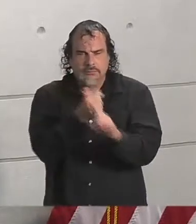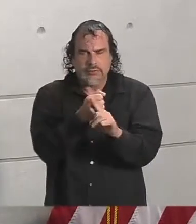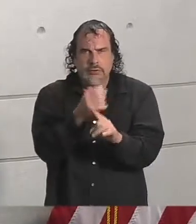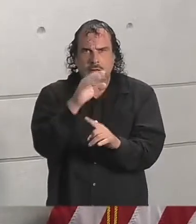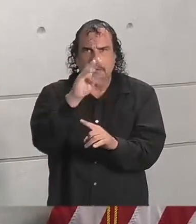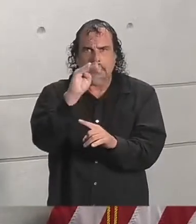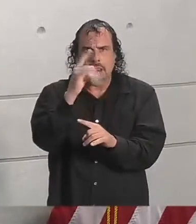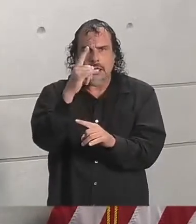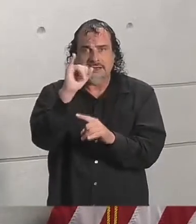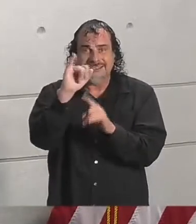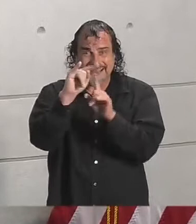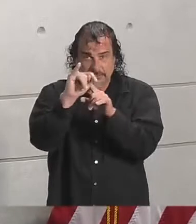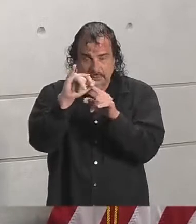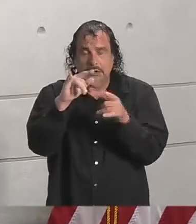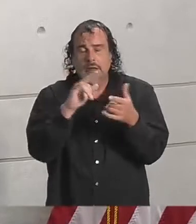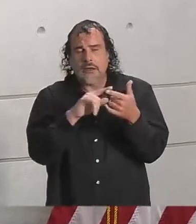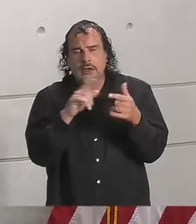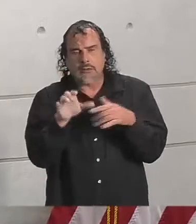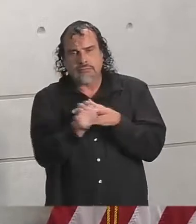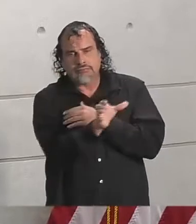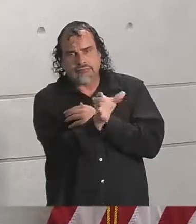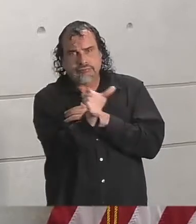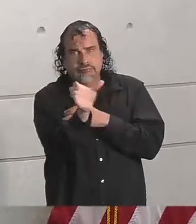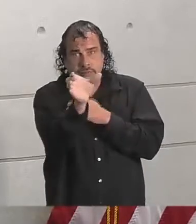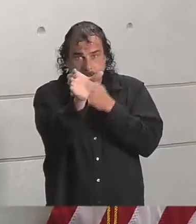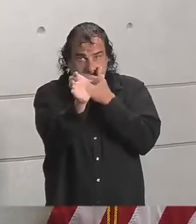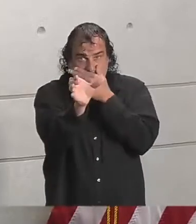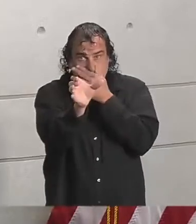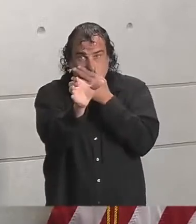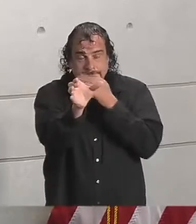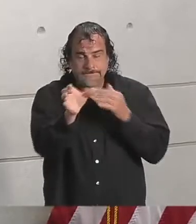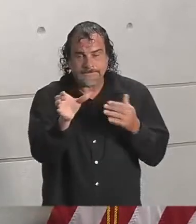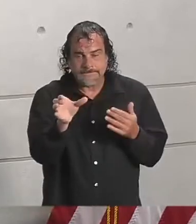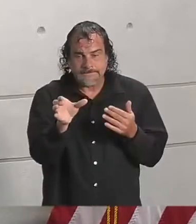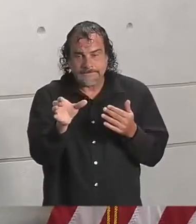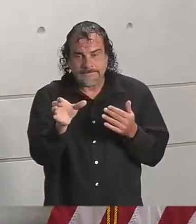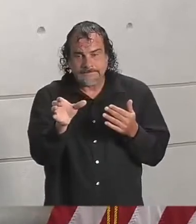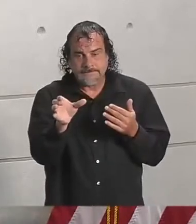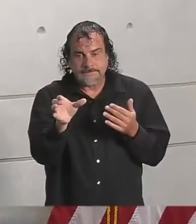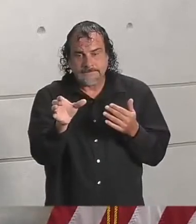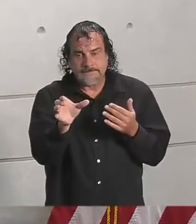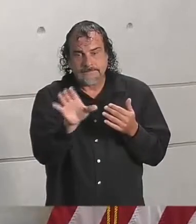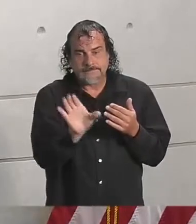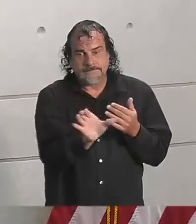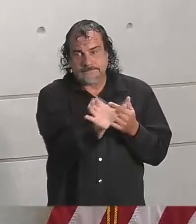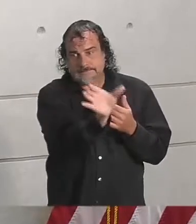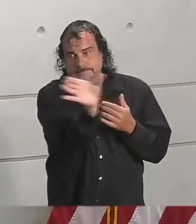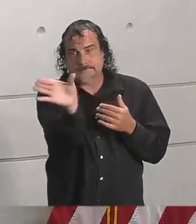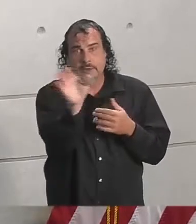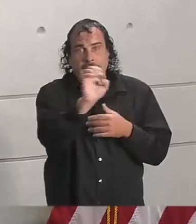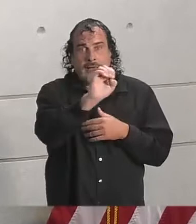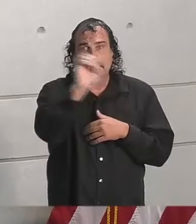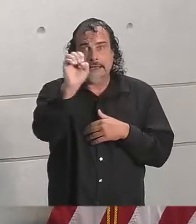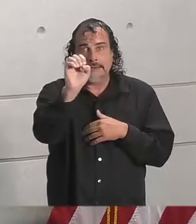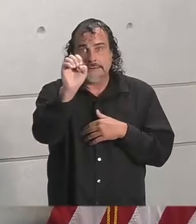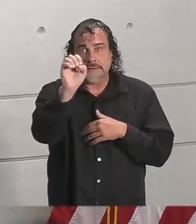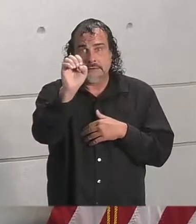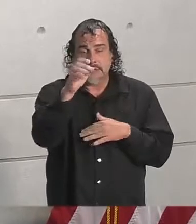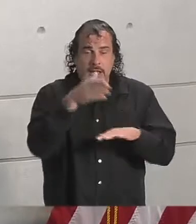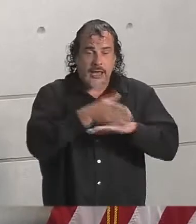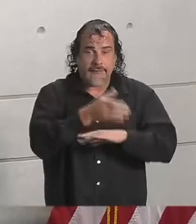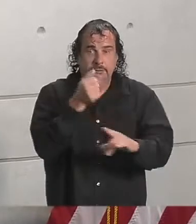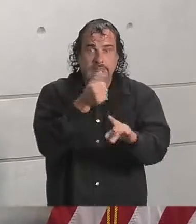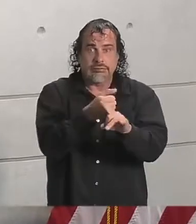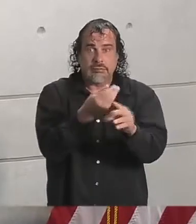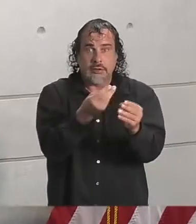continue to be projected to shift to the east once it hits landfall, and would